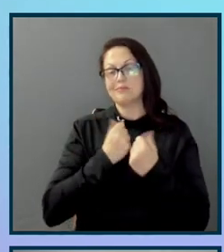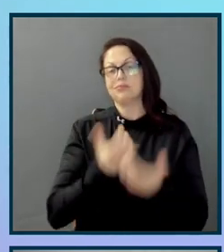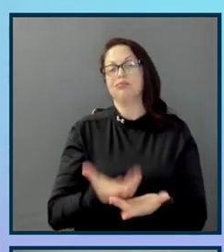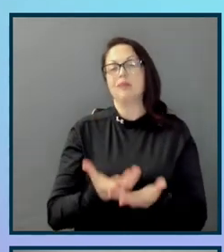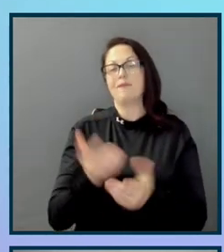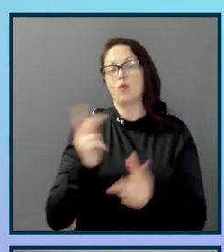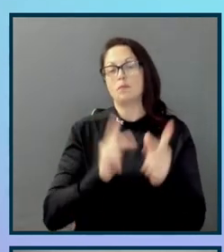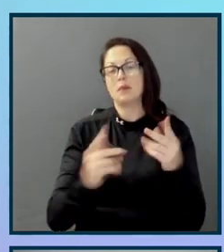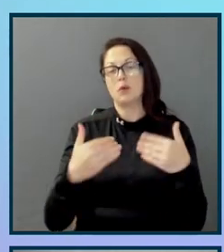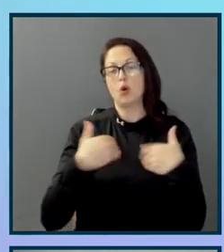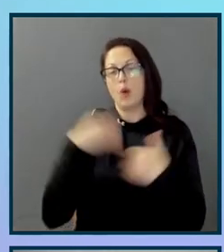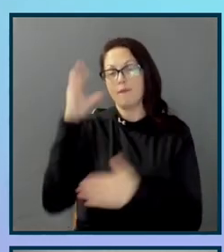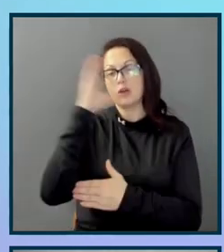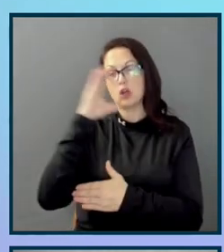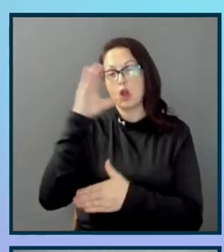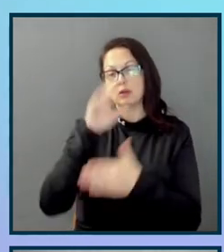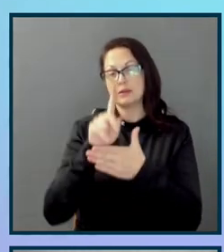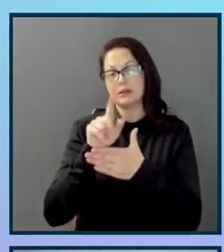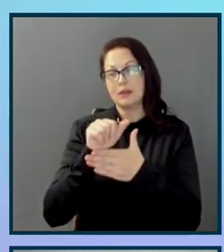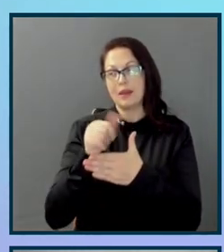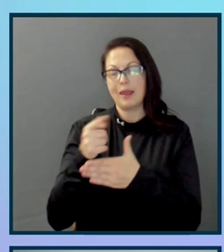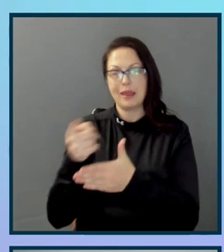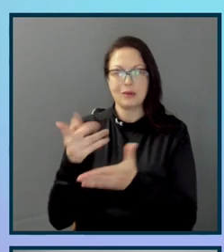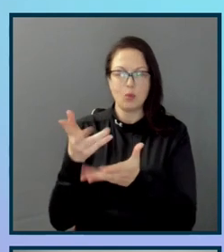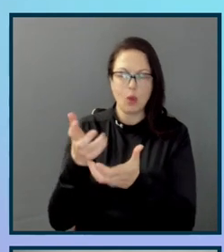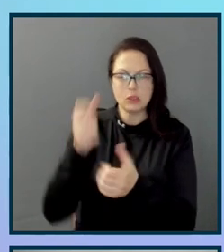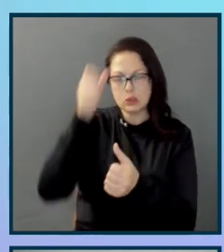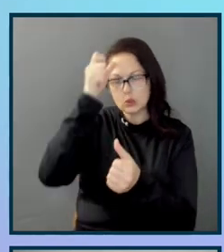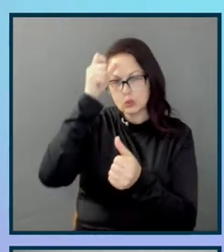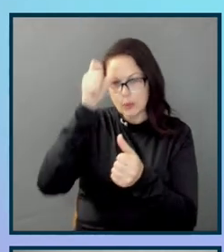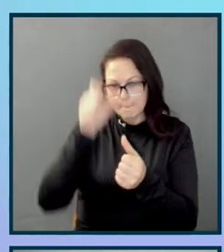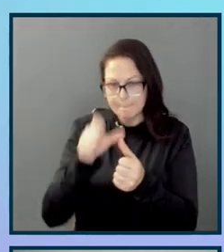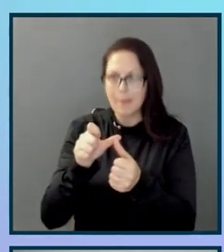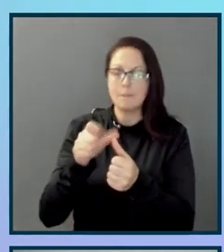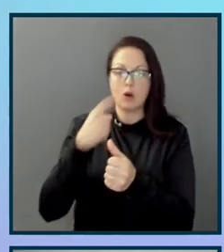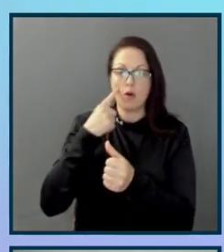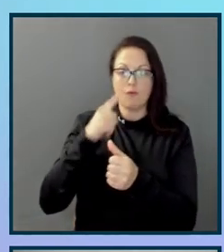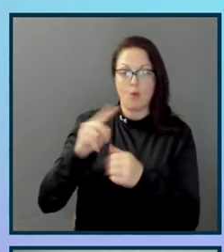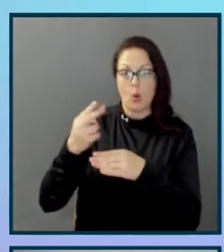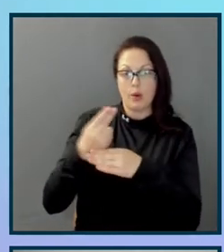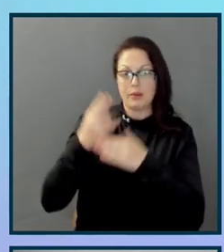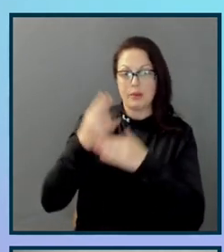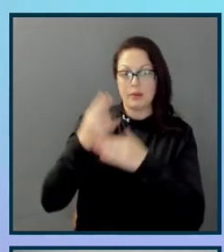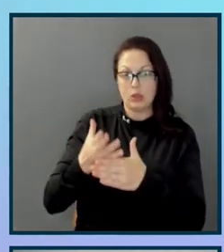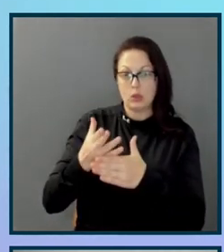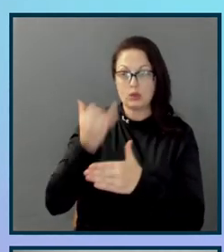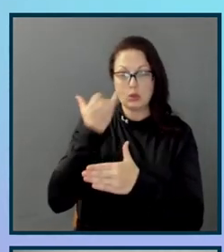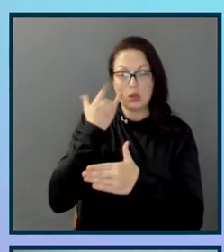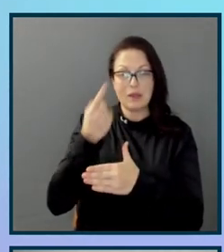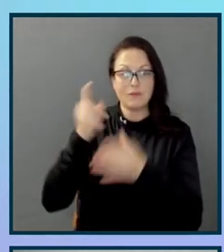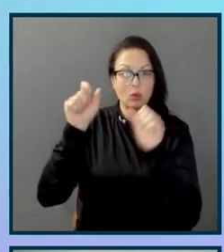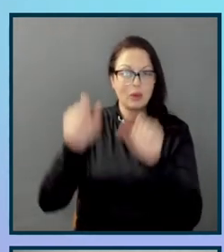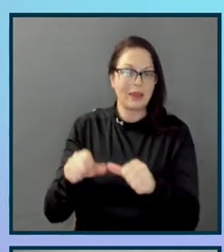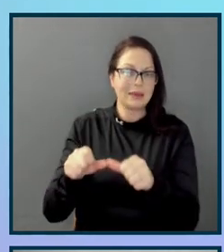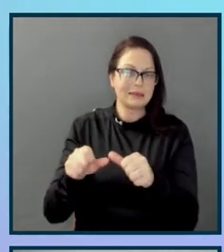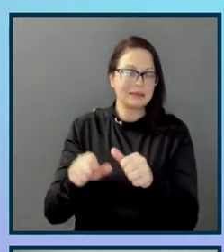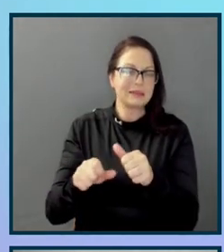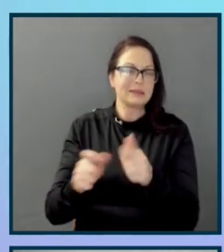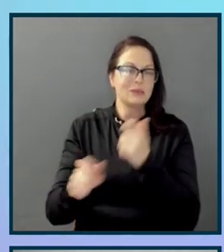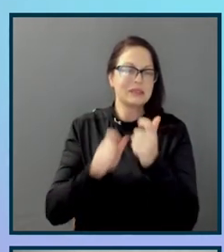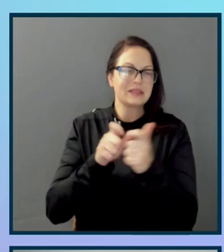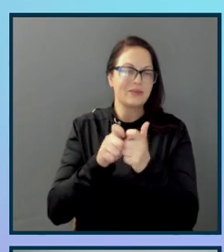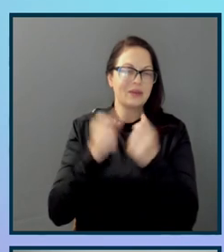And you want to do as much remembering for your, for your users as you possibly can, especially when there are a lot of options to choose from.